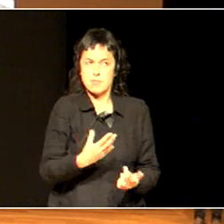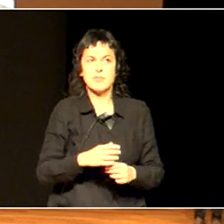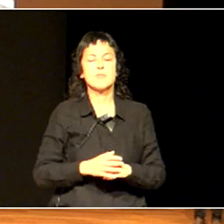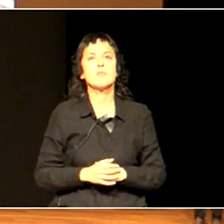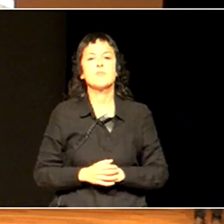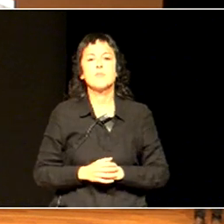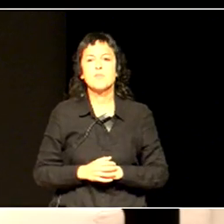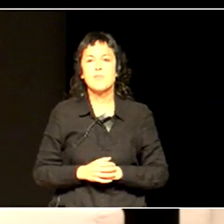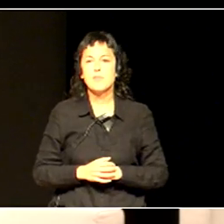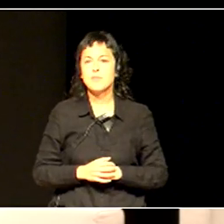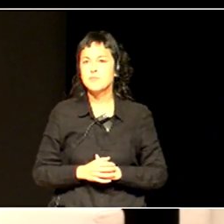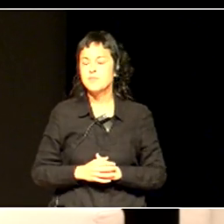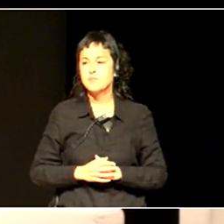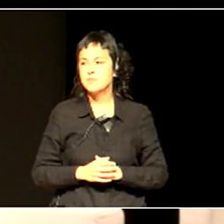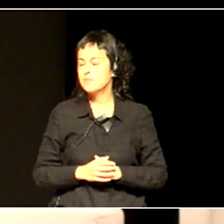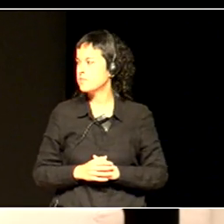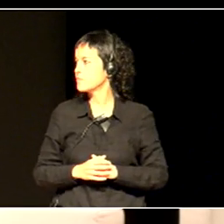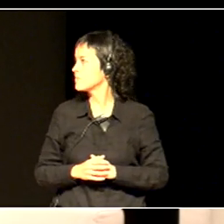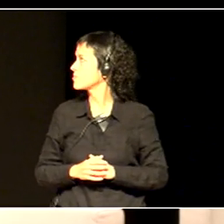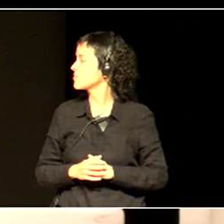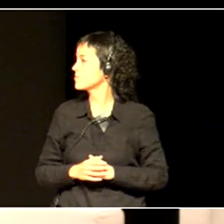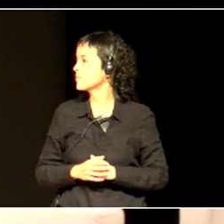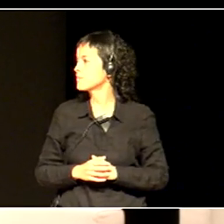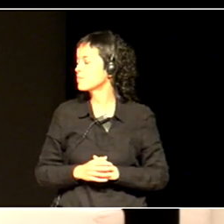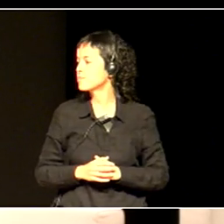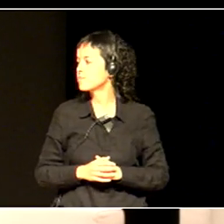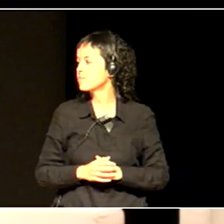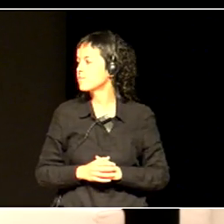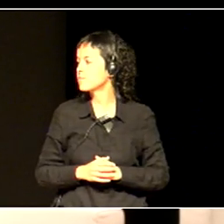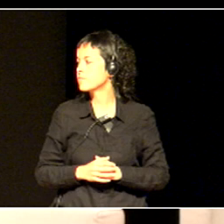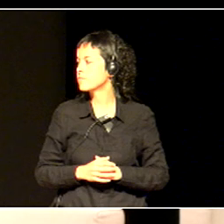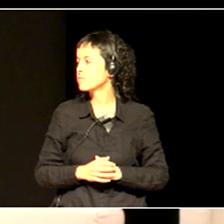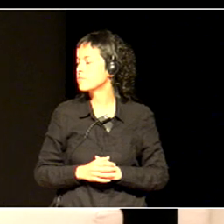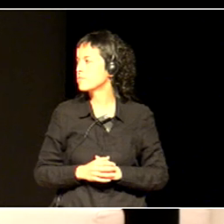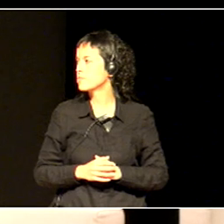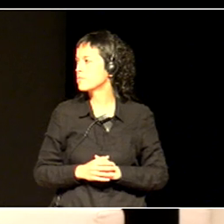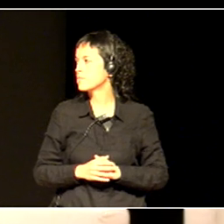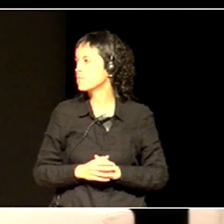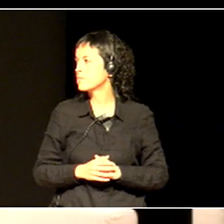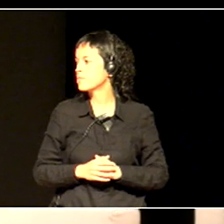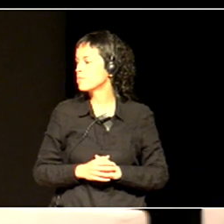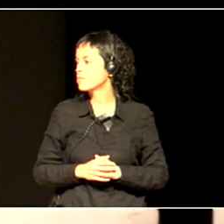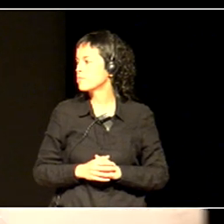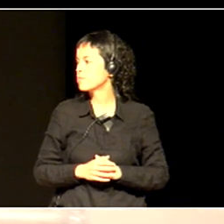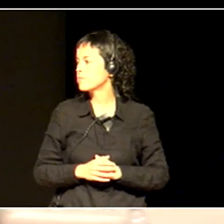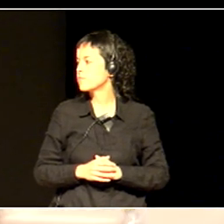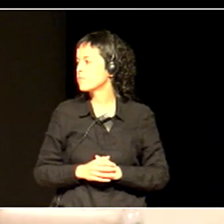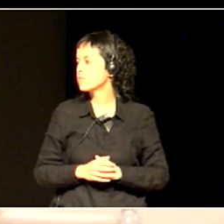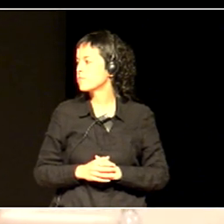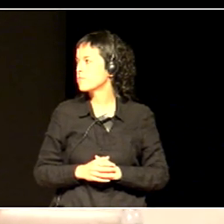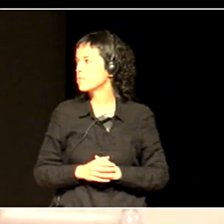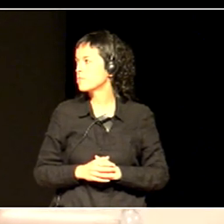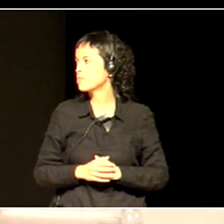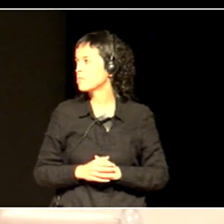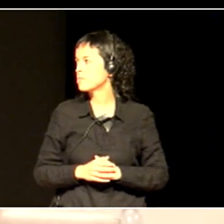When I told the teachers about what Travis had been saying to me, they